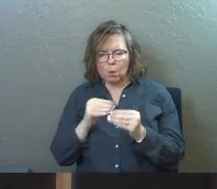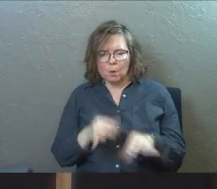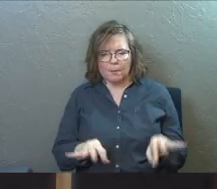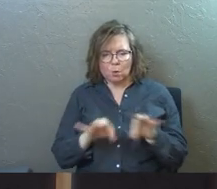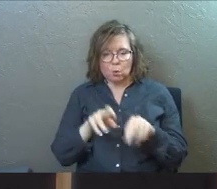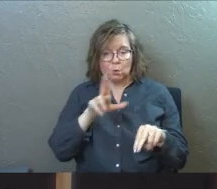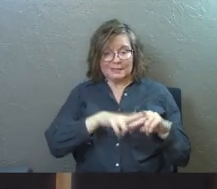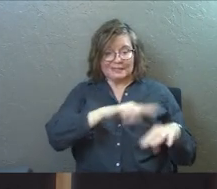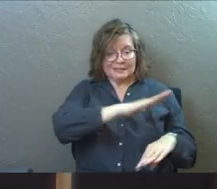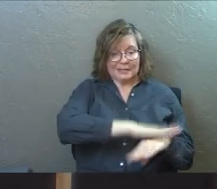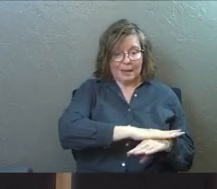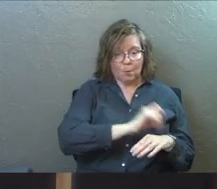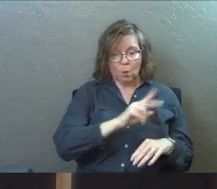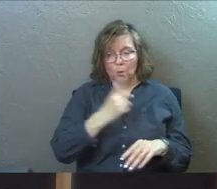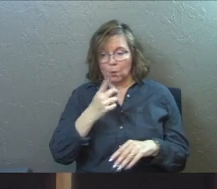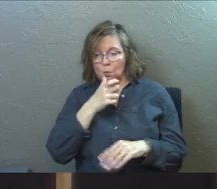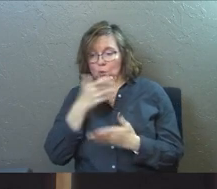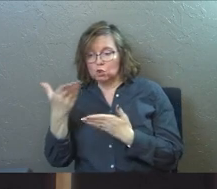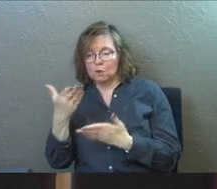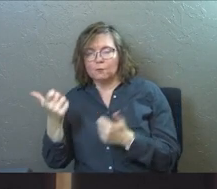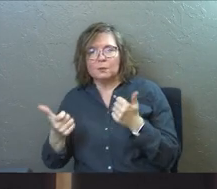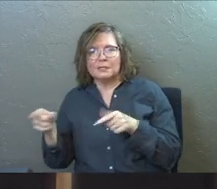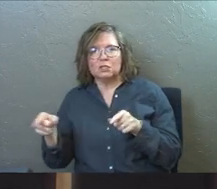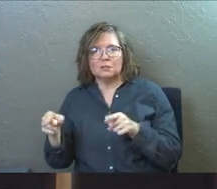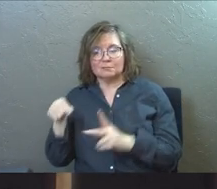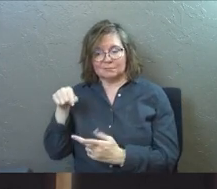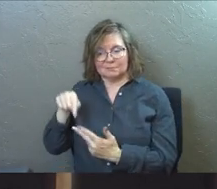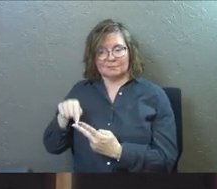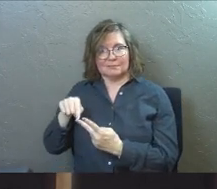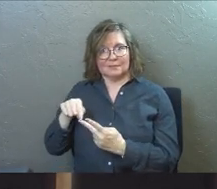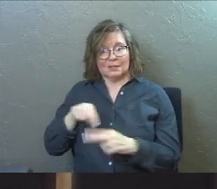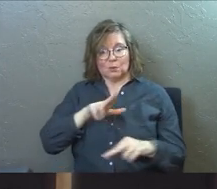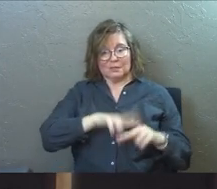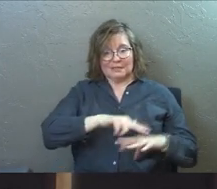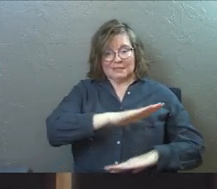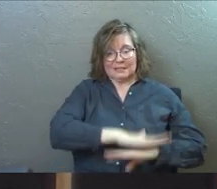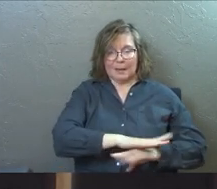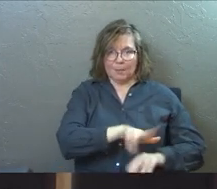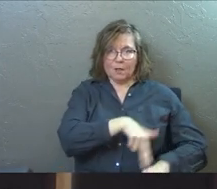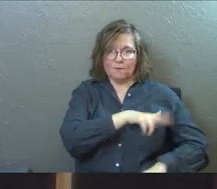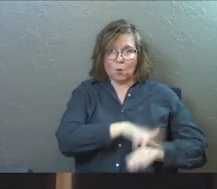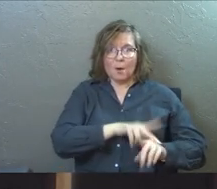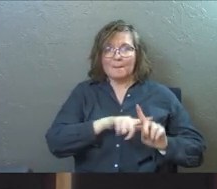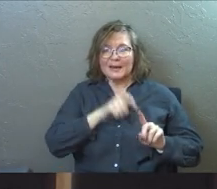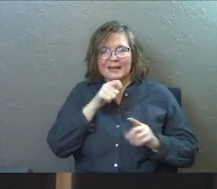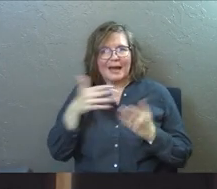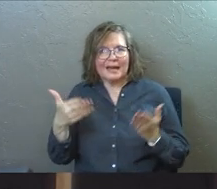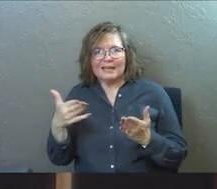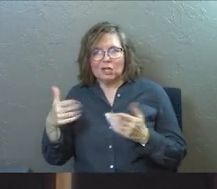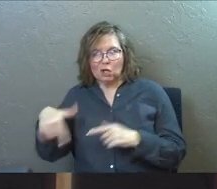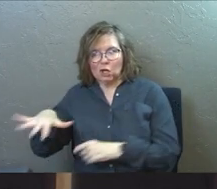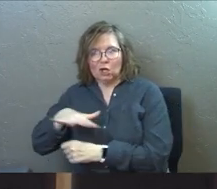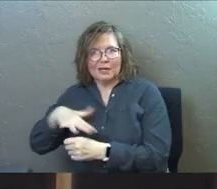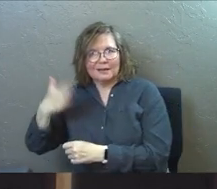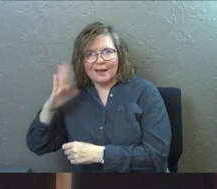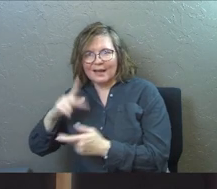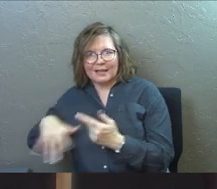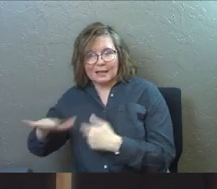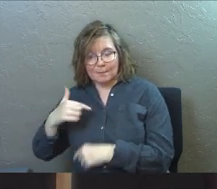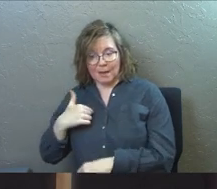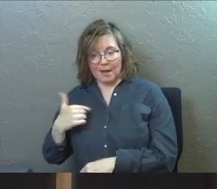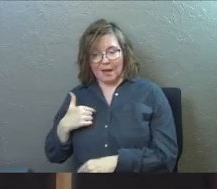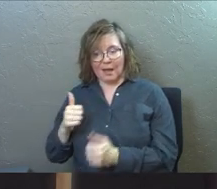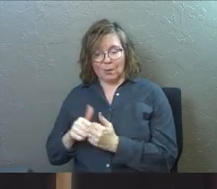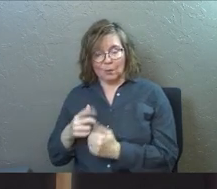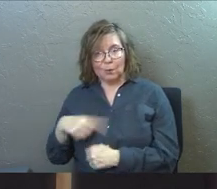The one who sits at the table or the one who serves. It's the one who sits at the table, of course, but not here in the kingdom of God. For